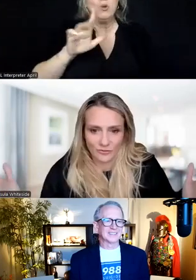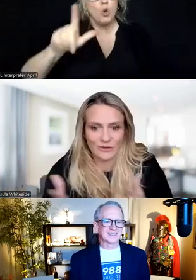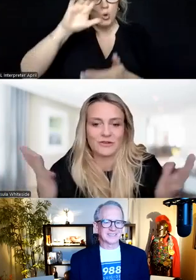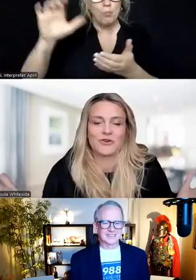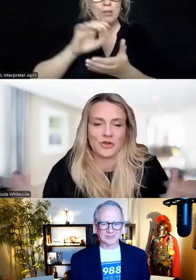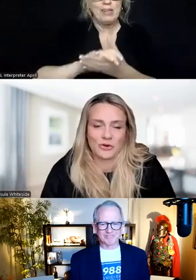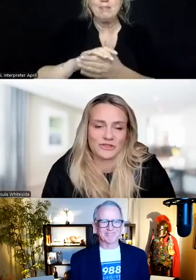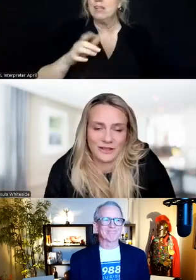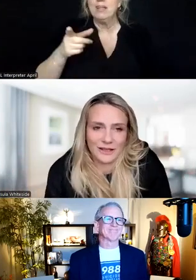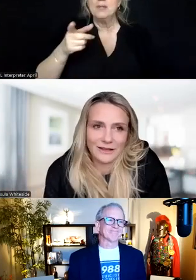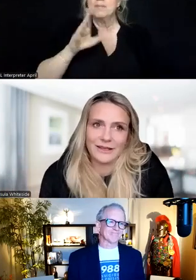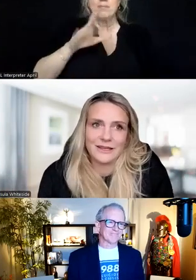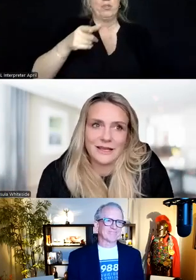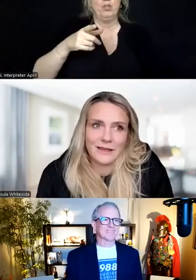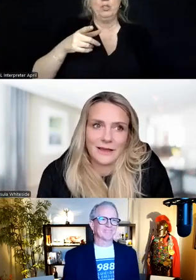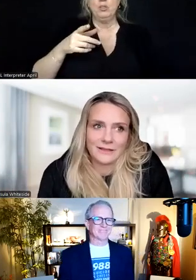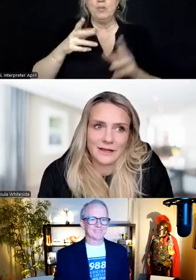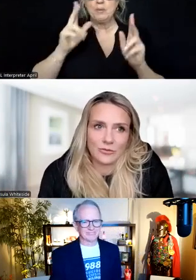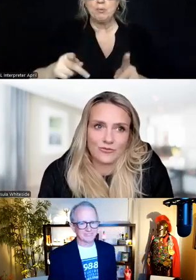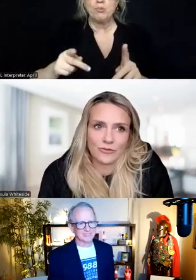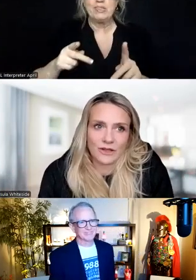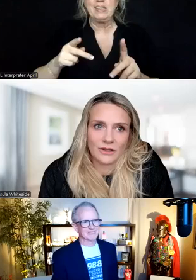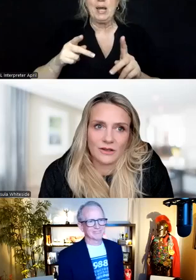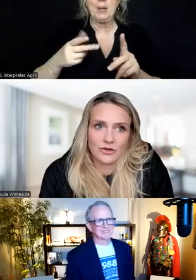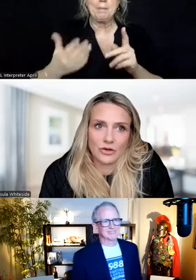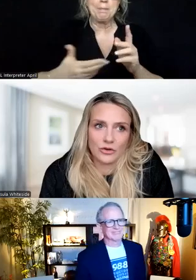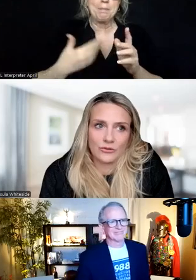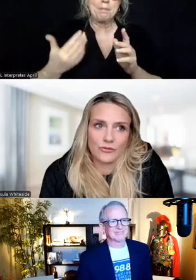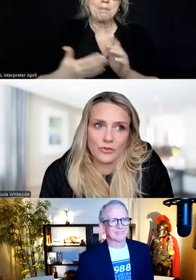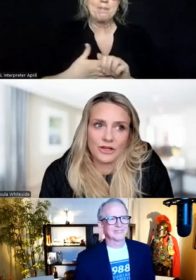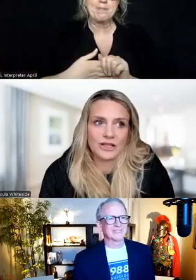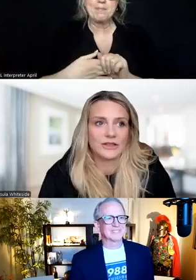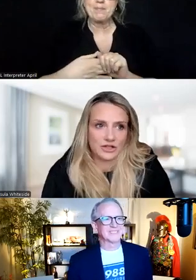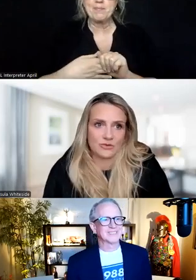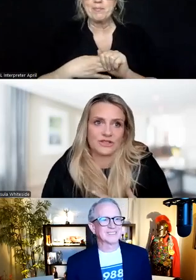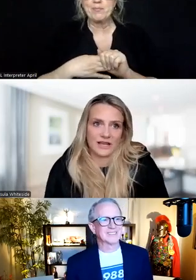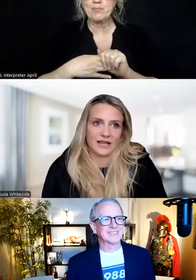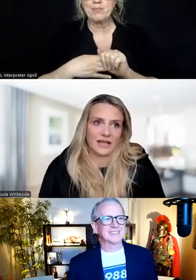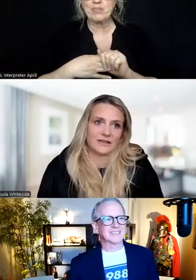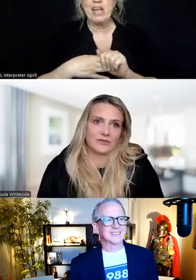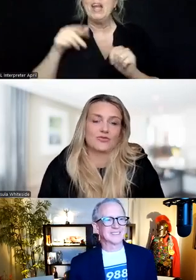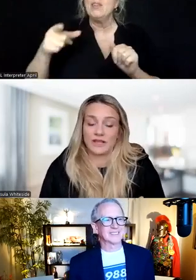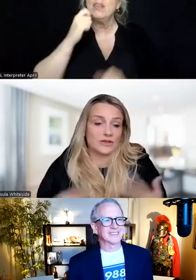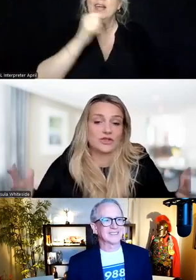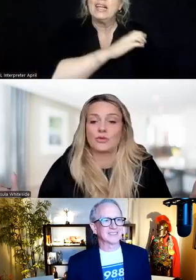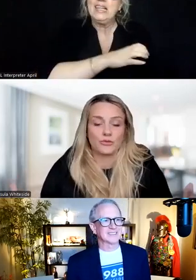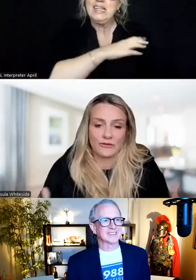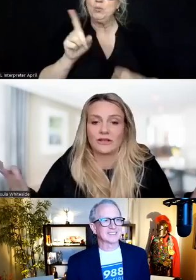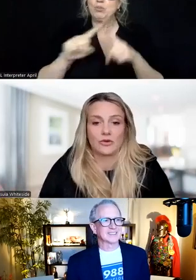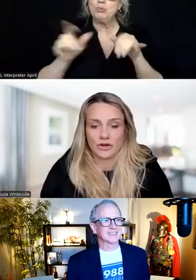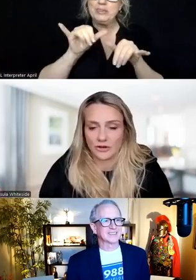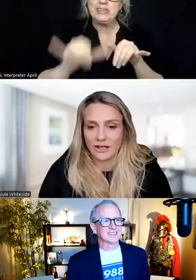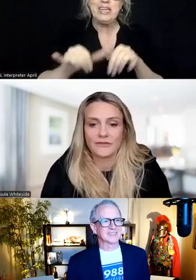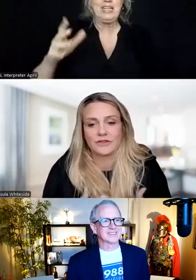Even her, the person that the clinic that she was staying at said that she